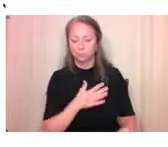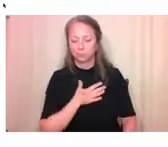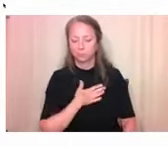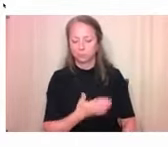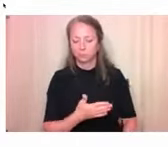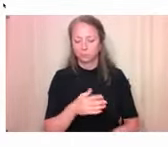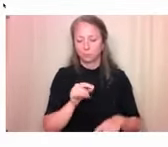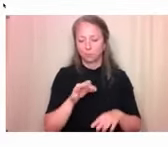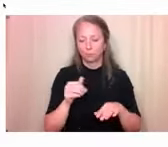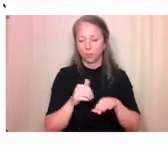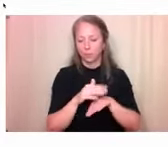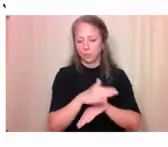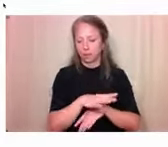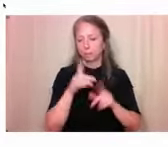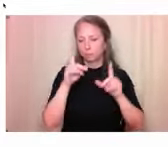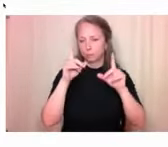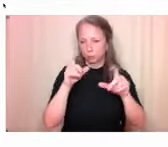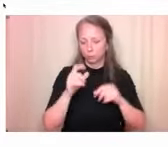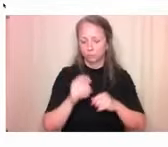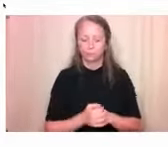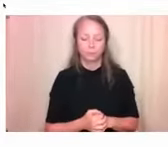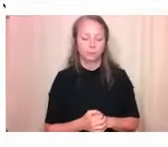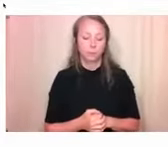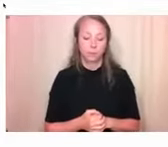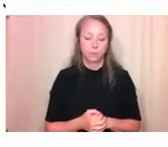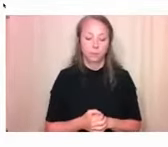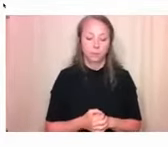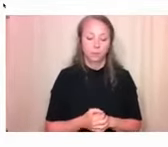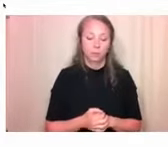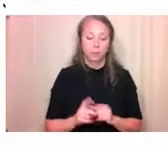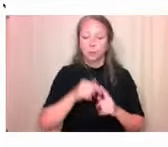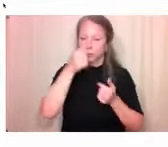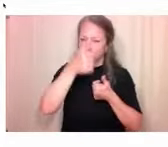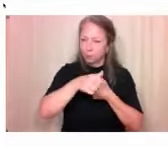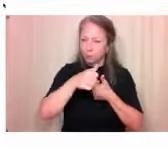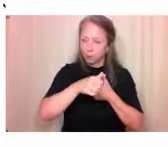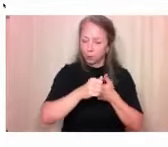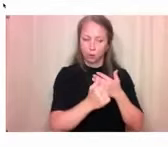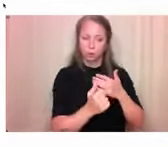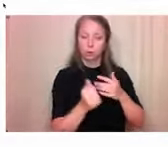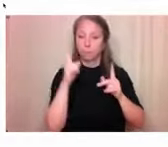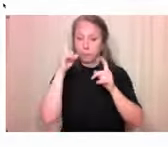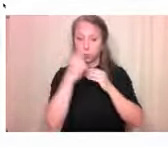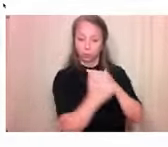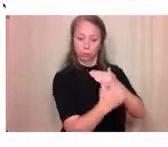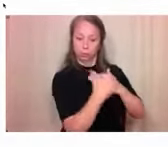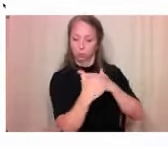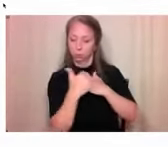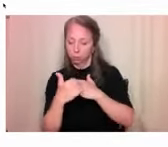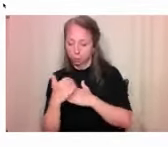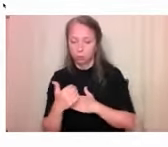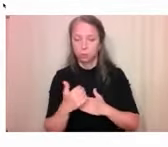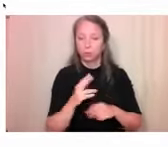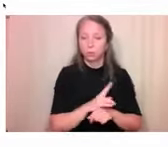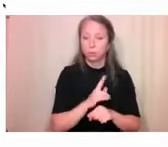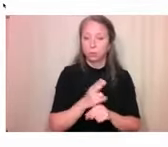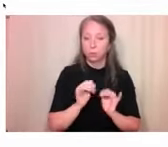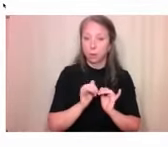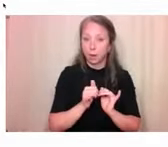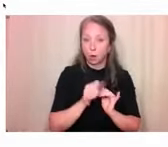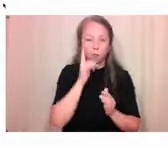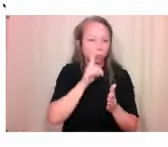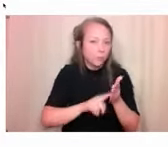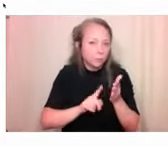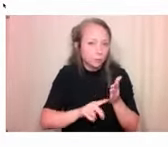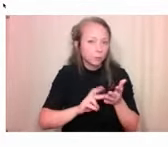for that. But just want to keep in mind that we'll be using these photos for research purposes. So they may appear in future publications or presentations